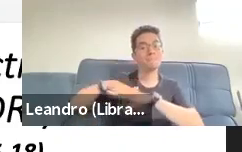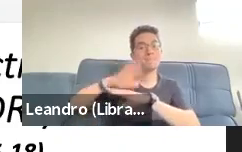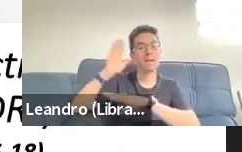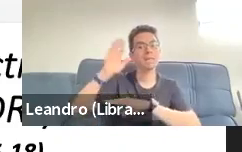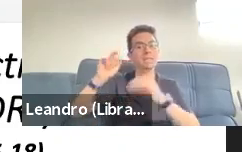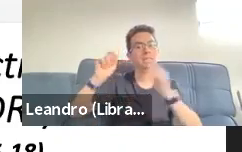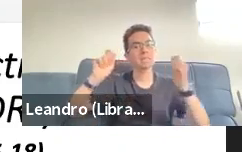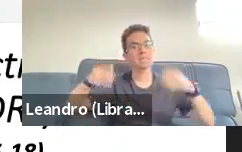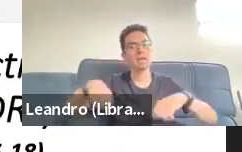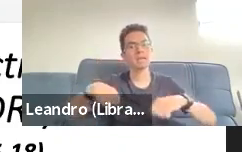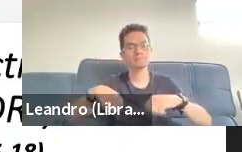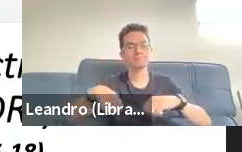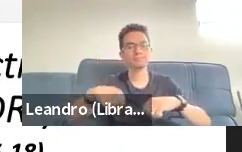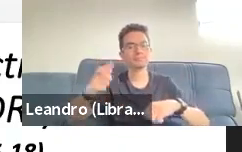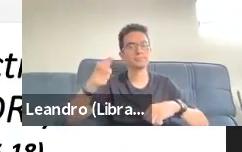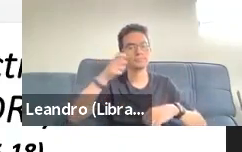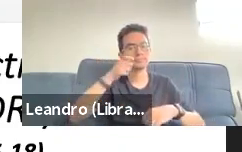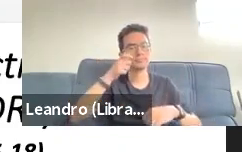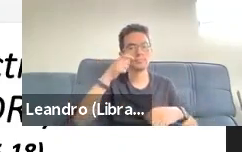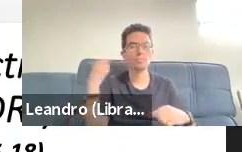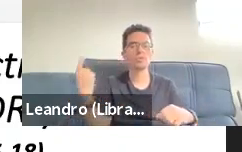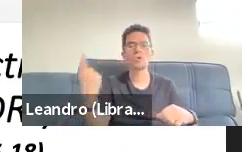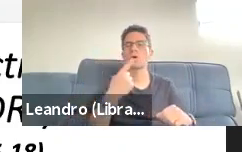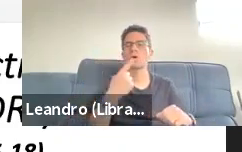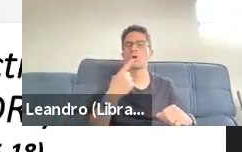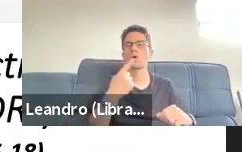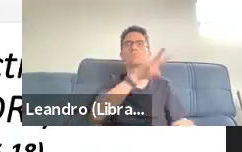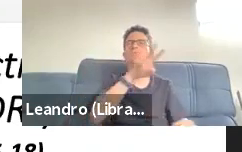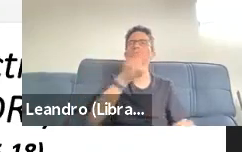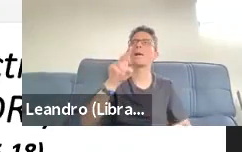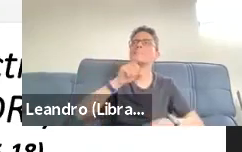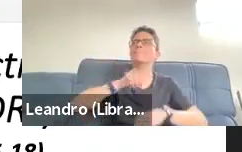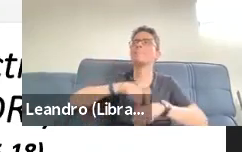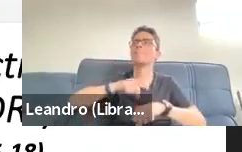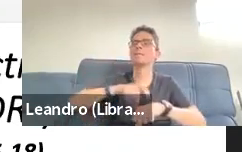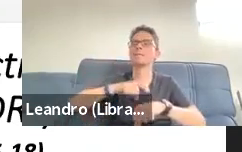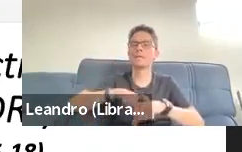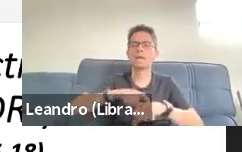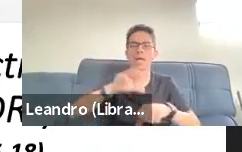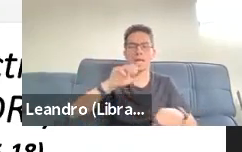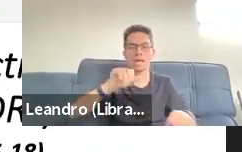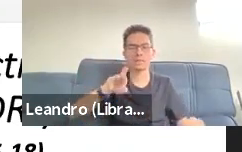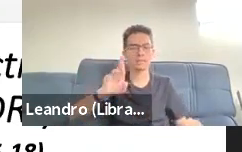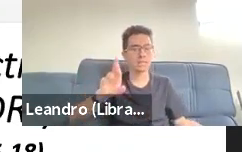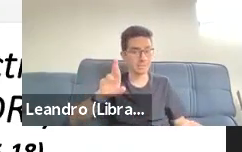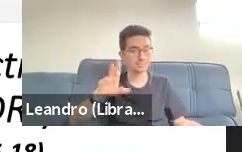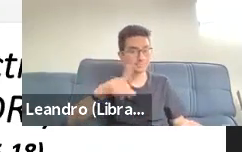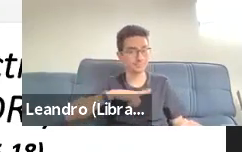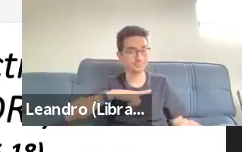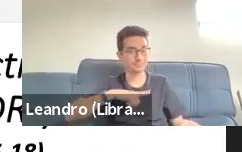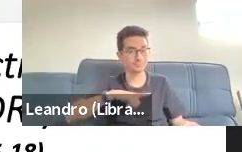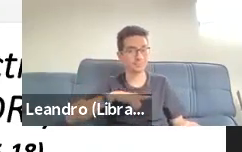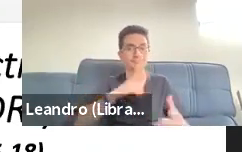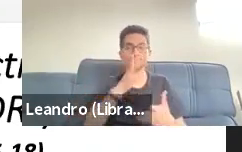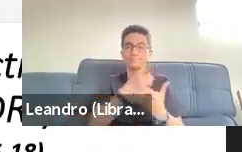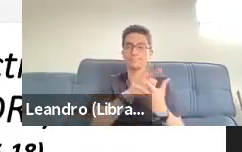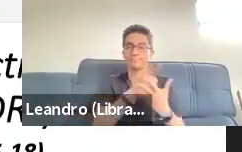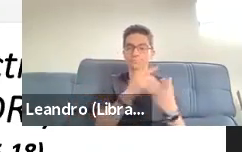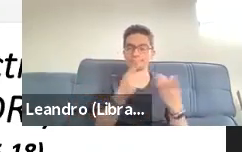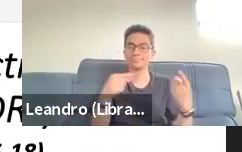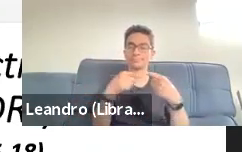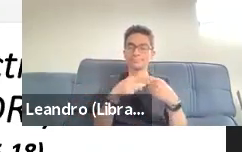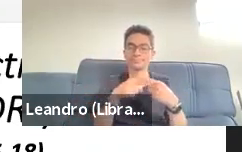to look at these clustered moments of it, even with this very narrow definition of it. It was by